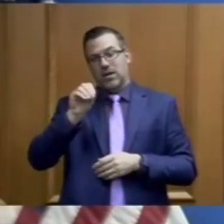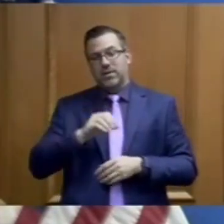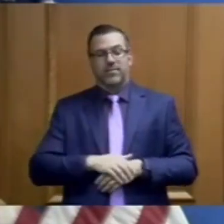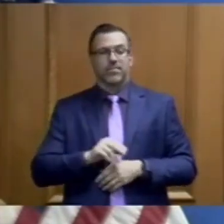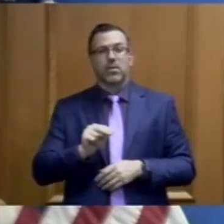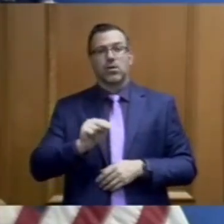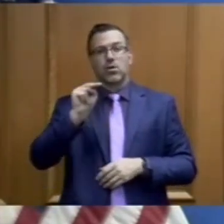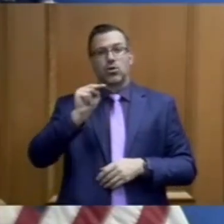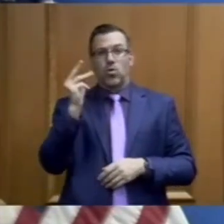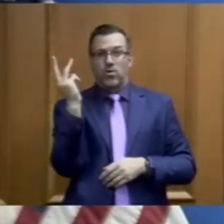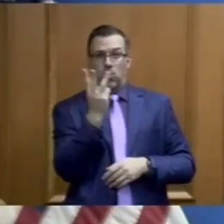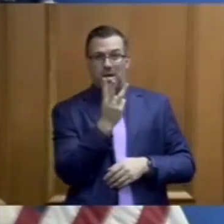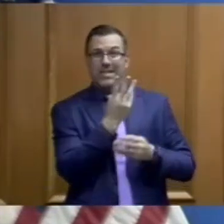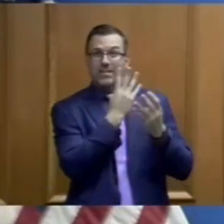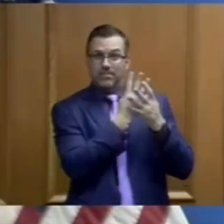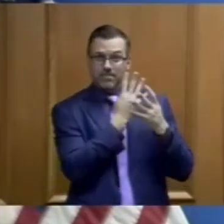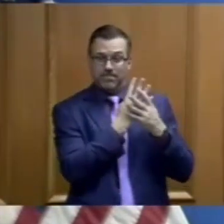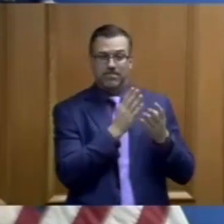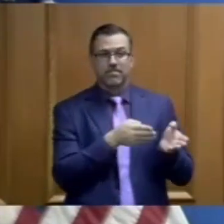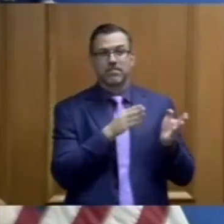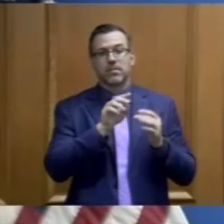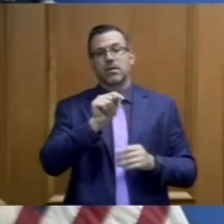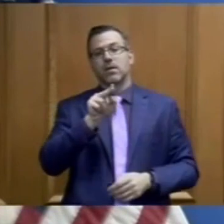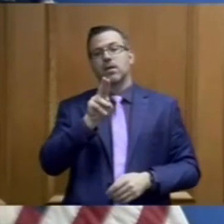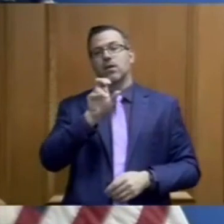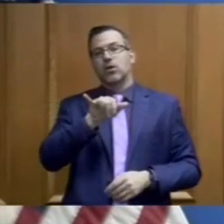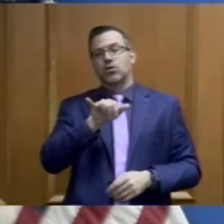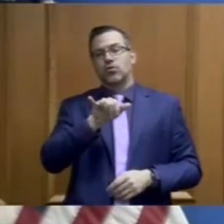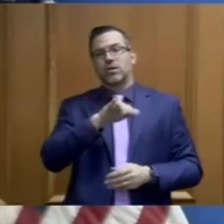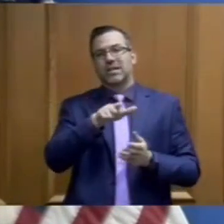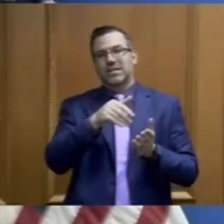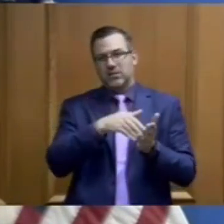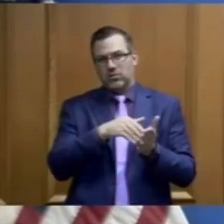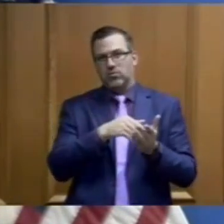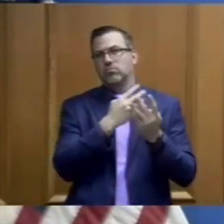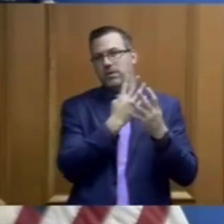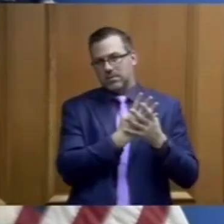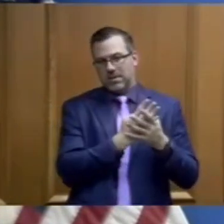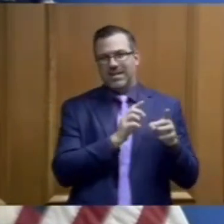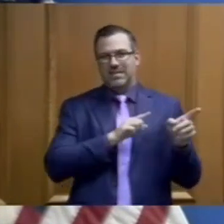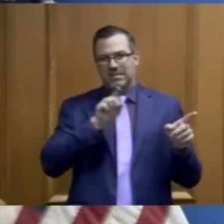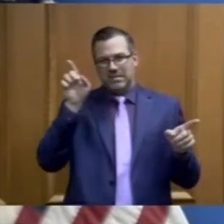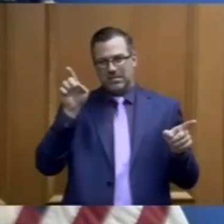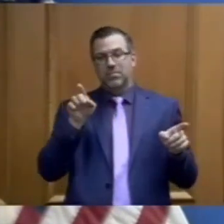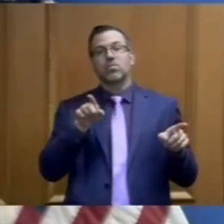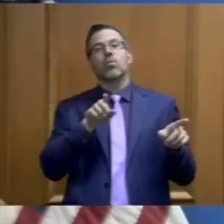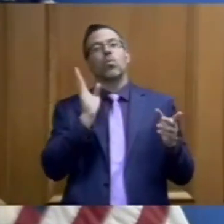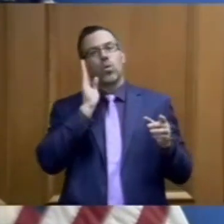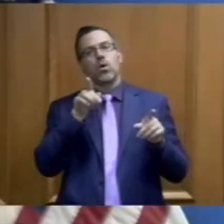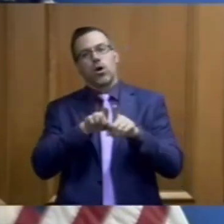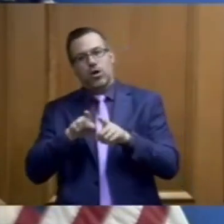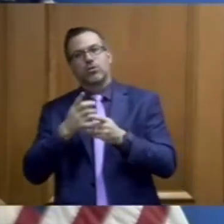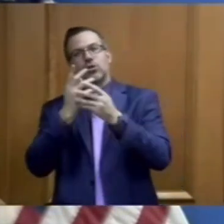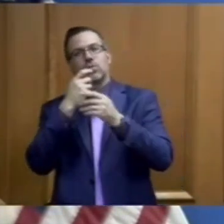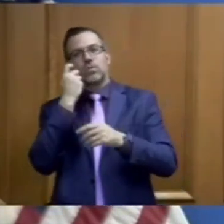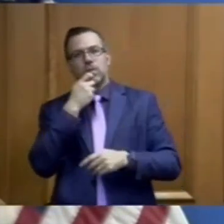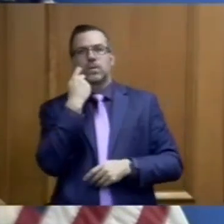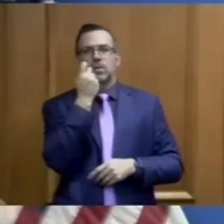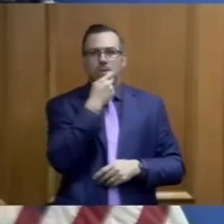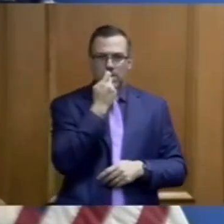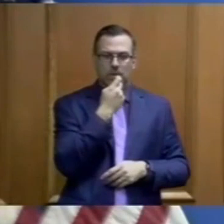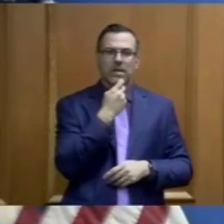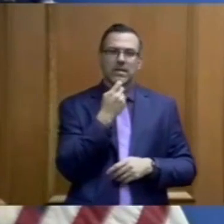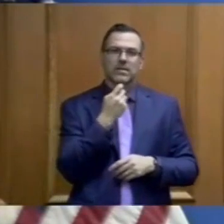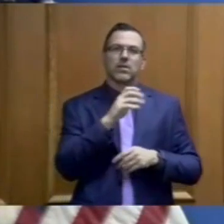Correctional Complex, and the Turney Center Industrial Complex. We will also test all employees at the Turney Center